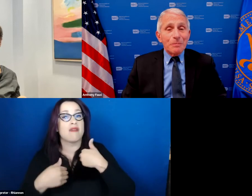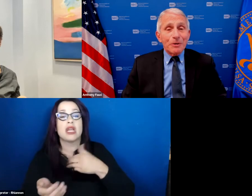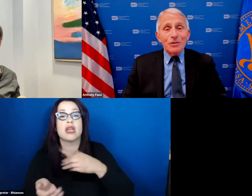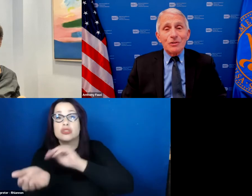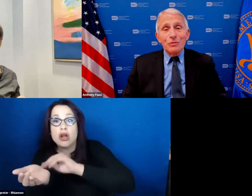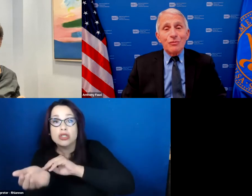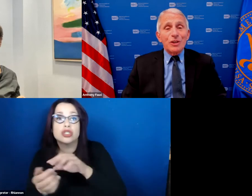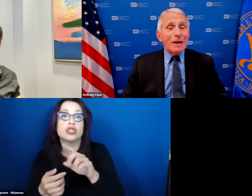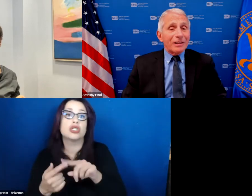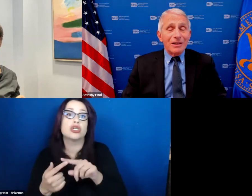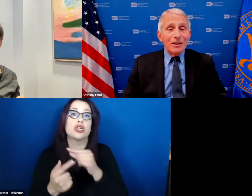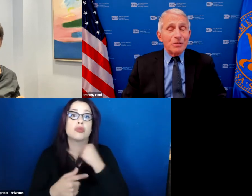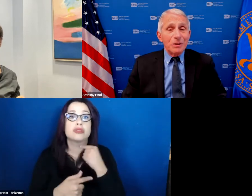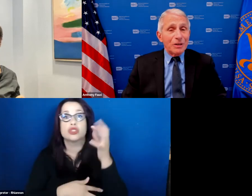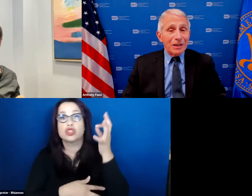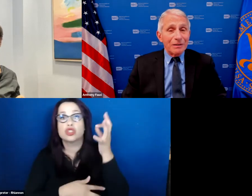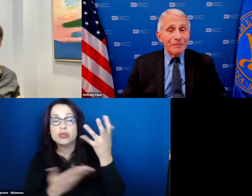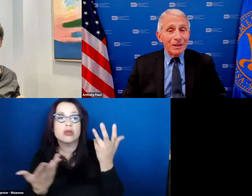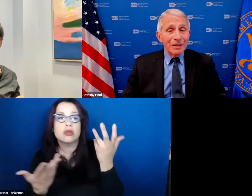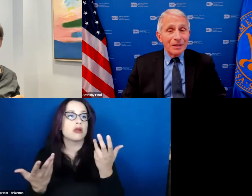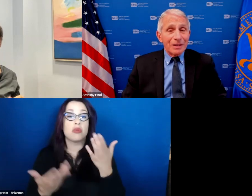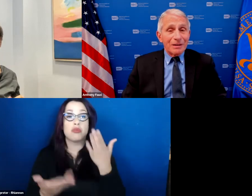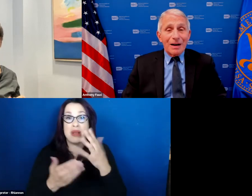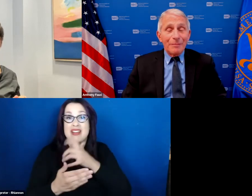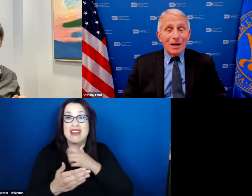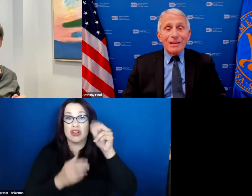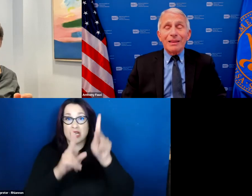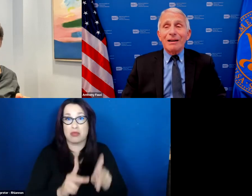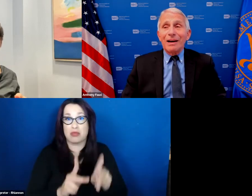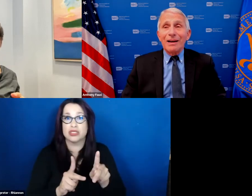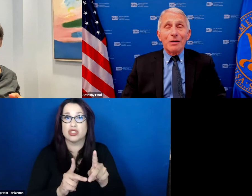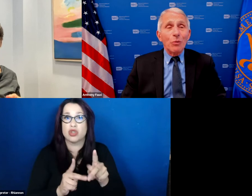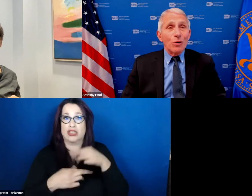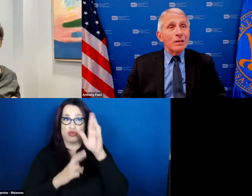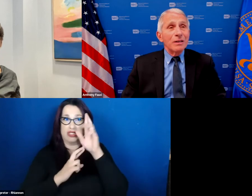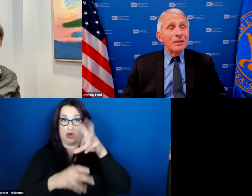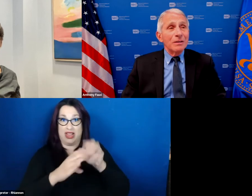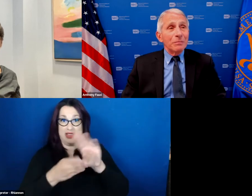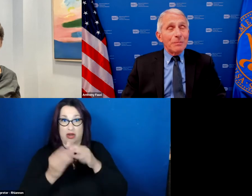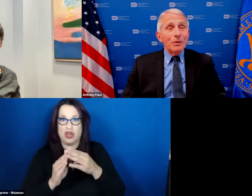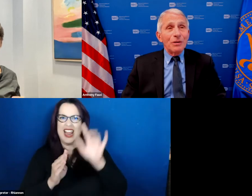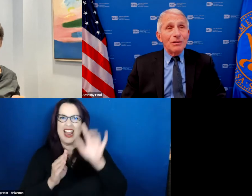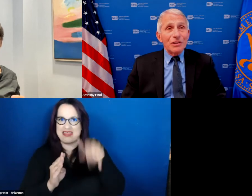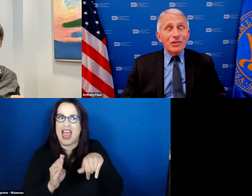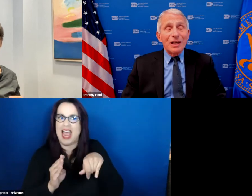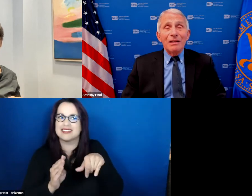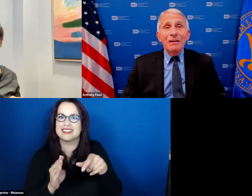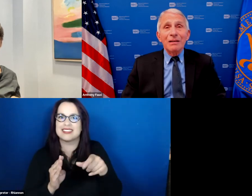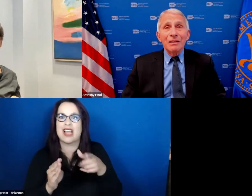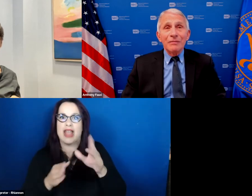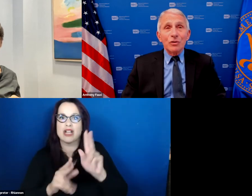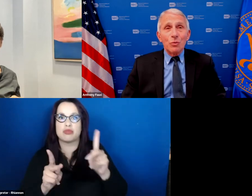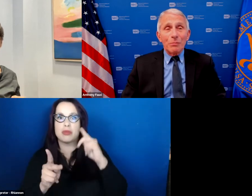elderly person who's respected in the community uh I mean I think I got more people listening